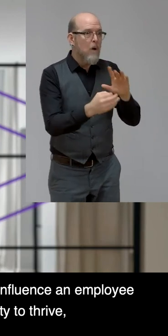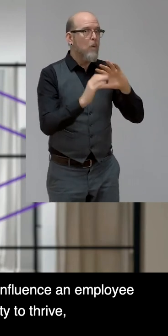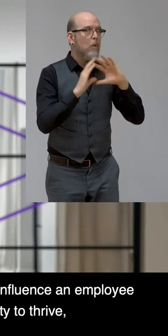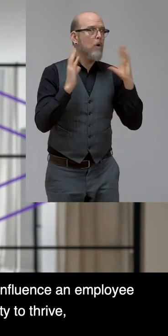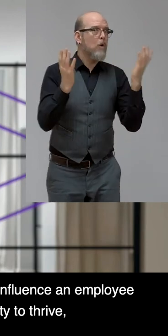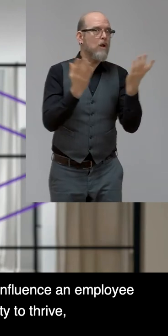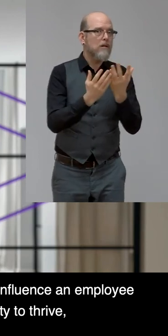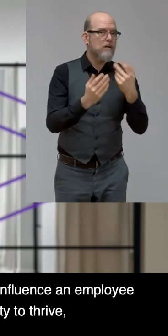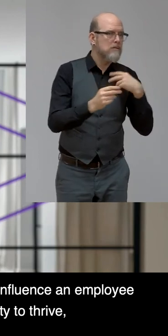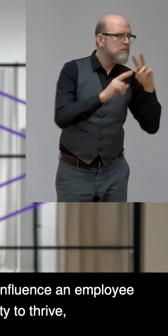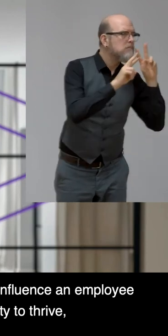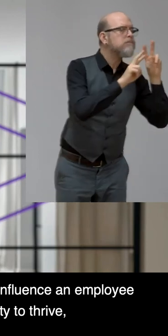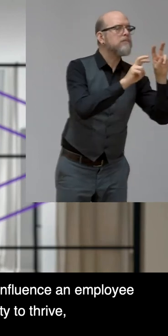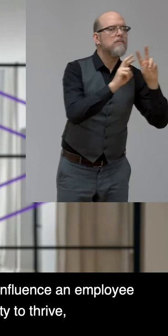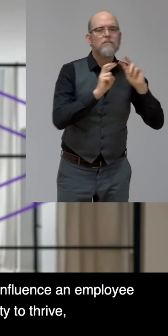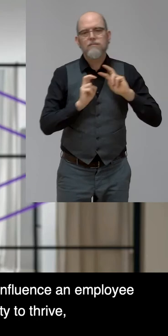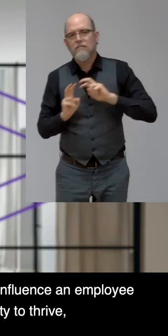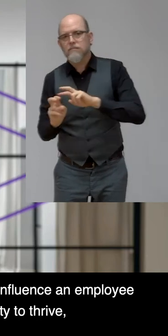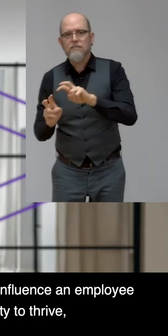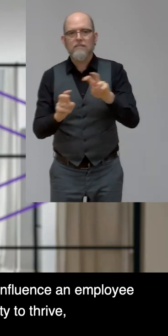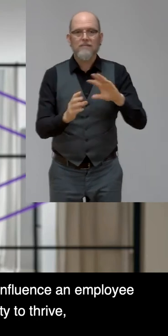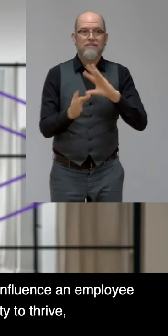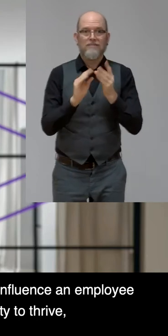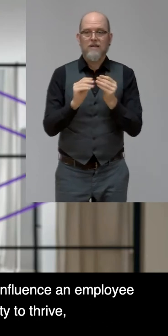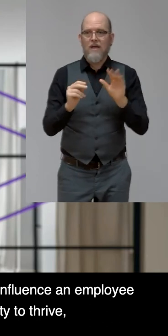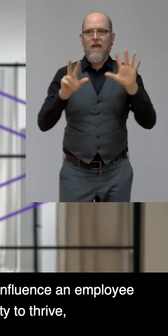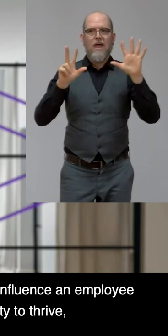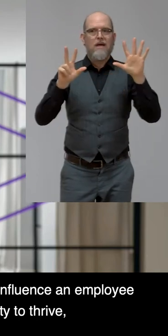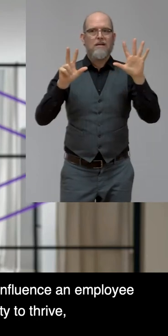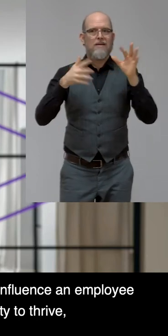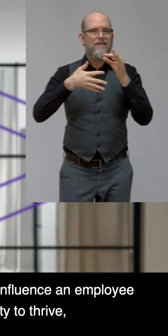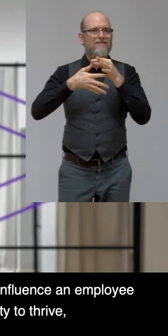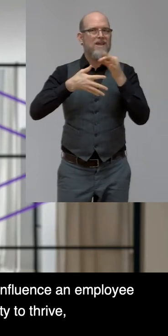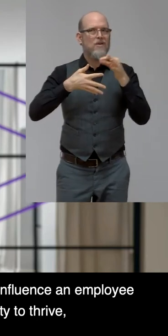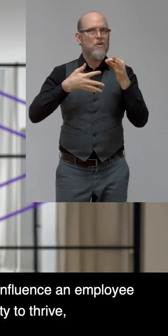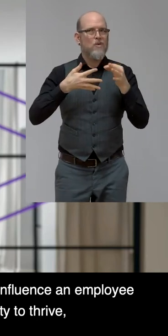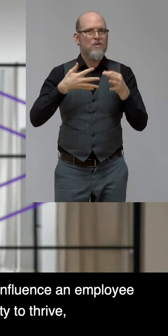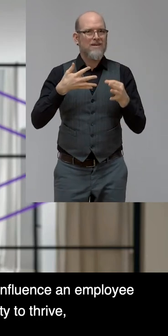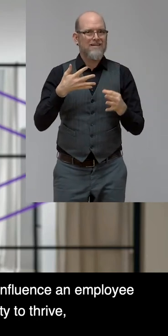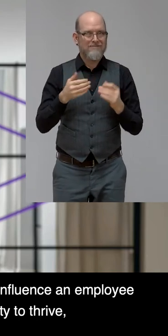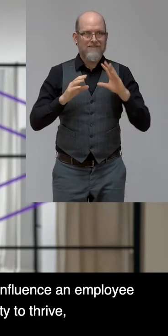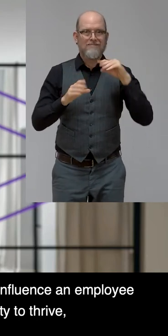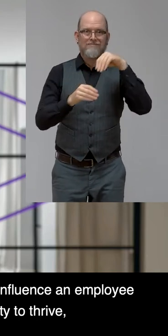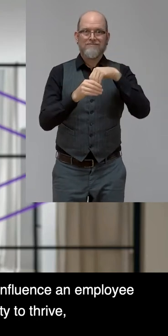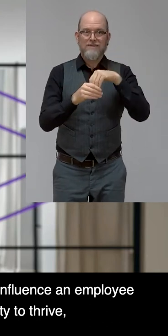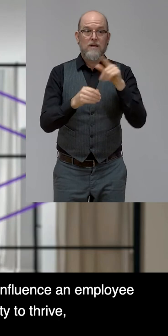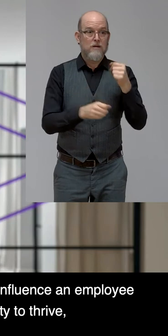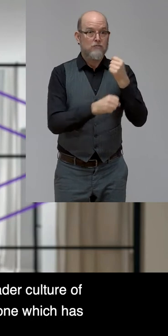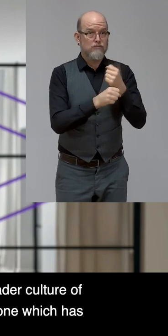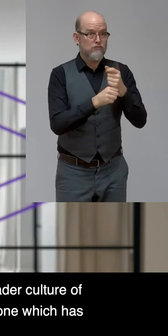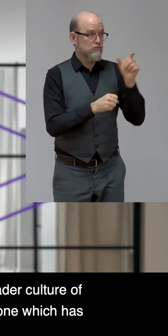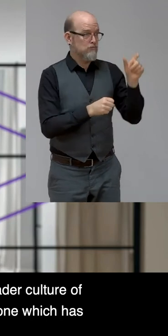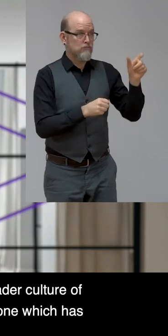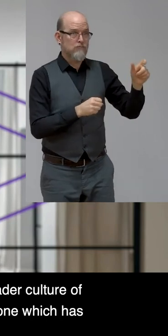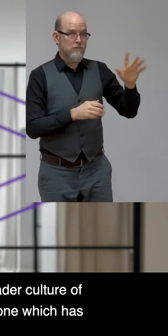factors, right, those eight factors that influence an employee's engagement most and their ability to thrive,